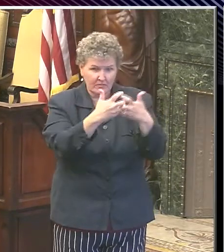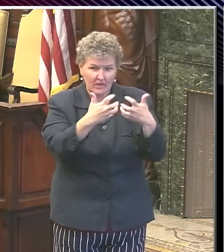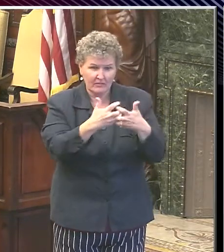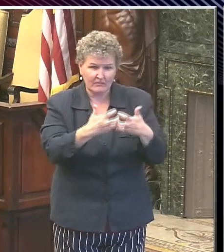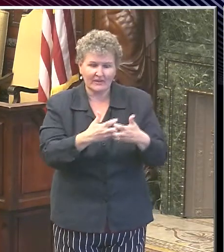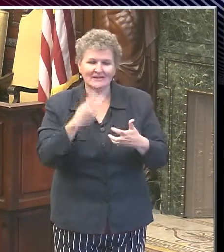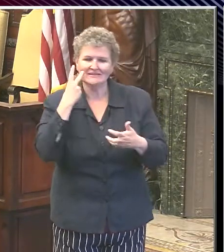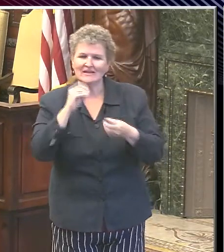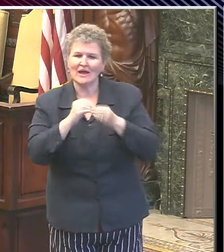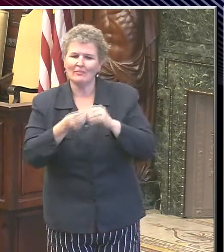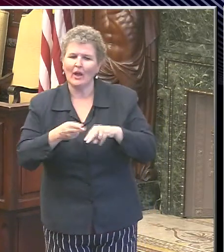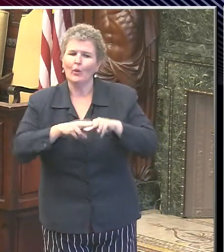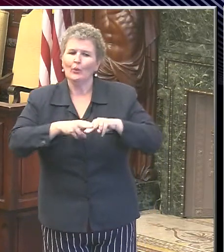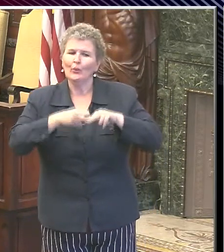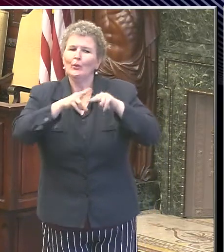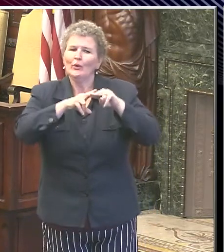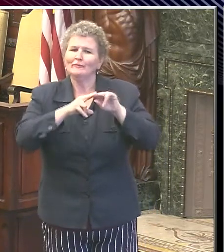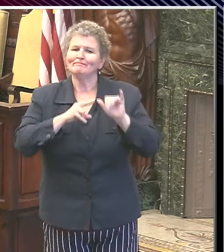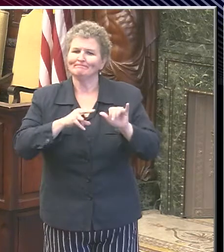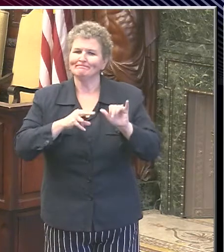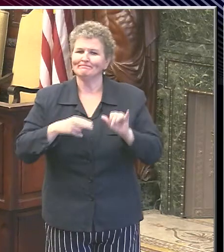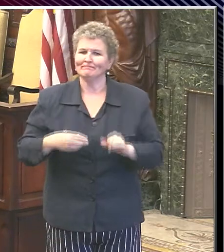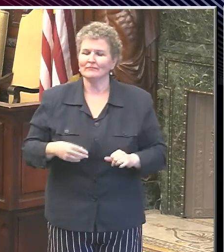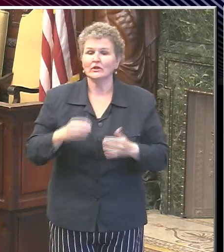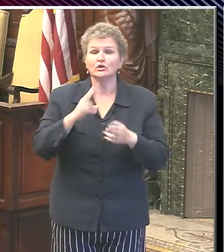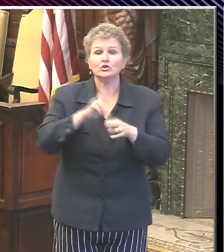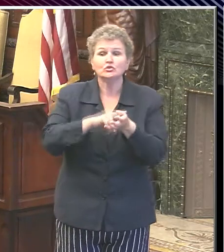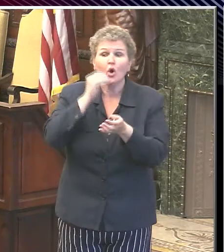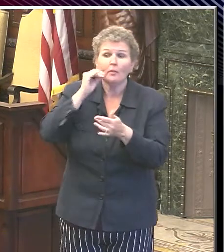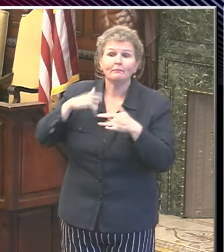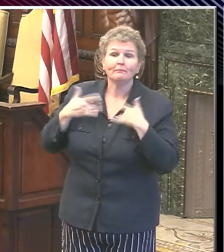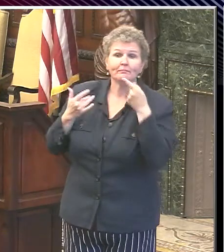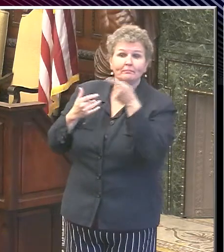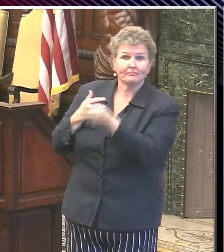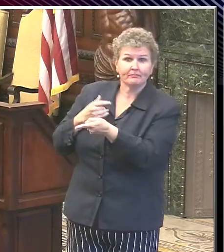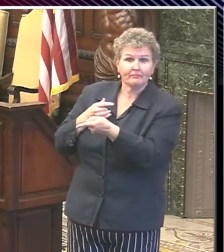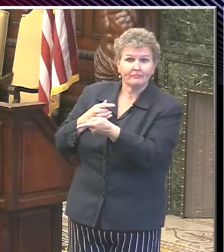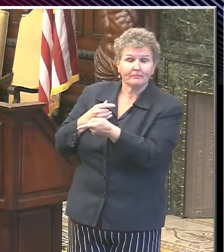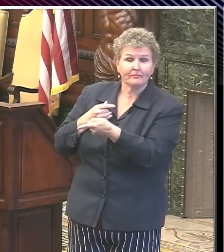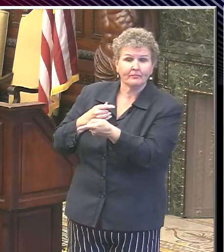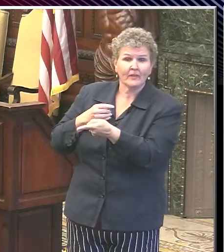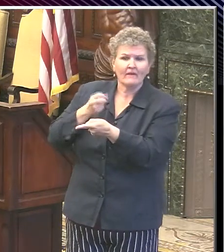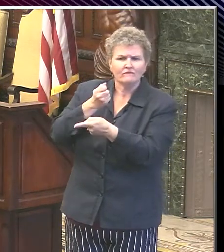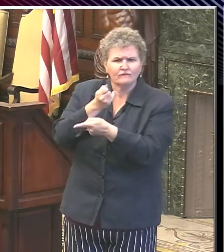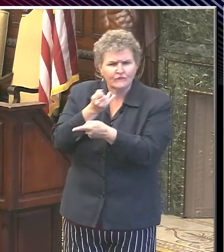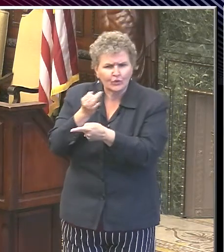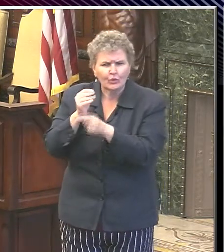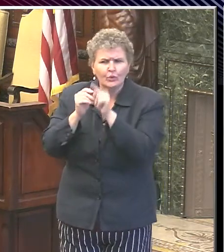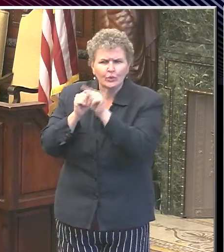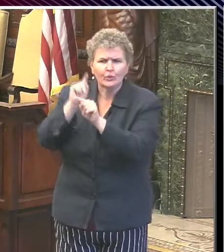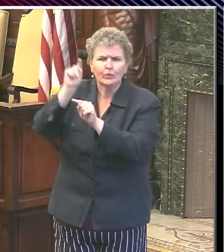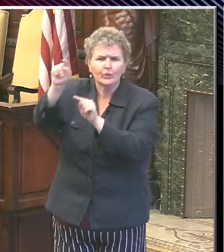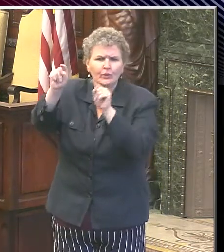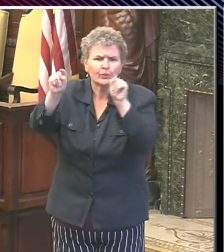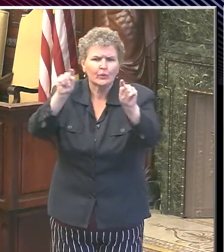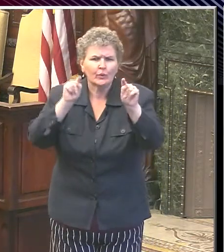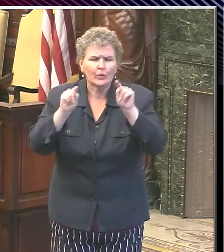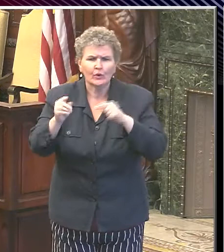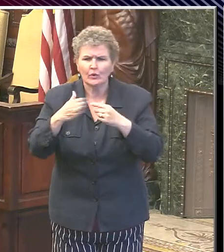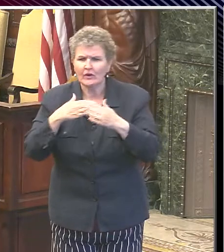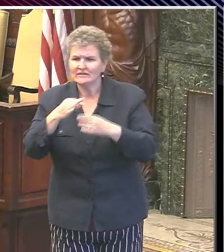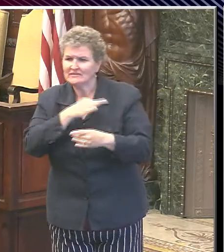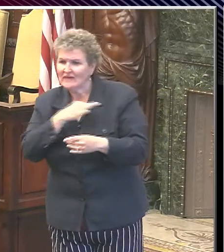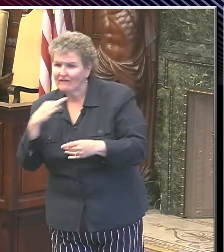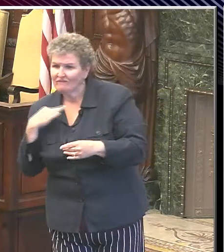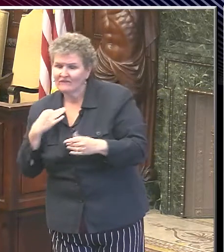Let me just give you an update on where we are with nursing homes. In recent weeks, we've had very few cases in nursing homes in residents or staff citywide.